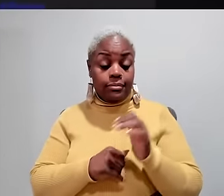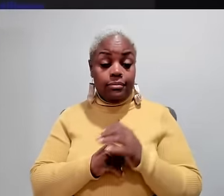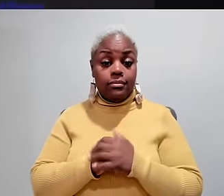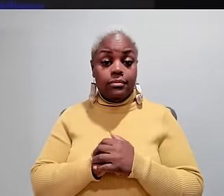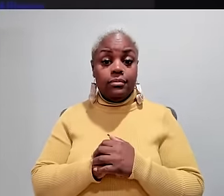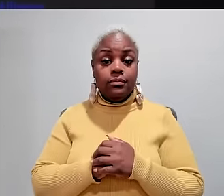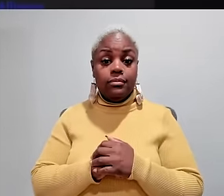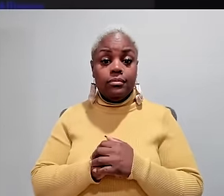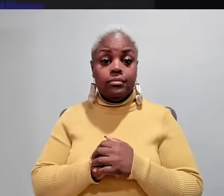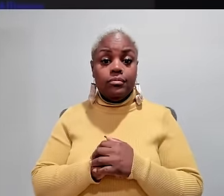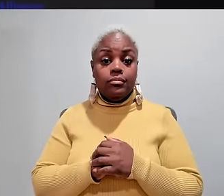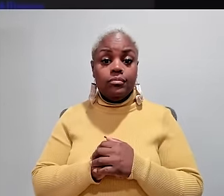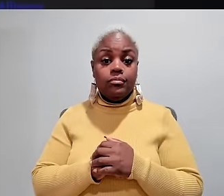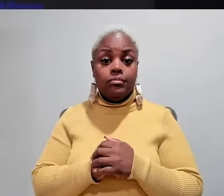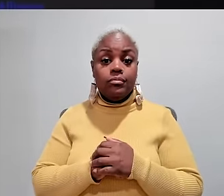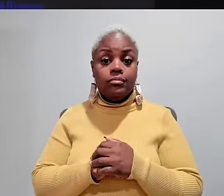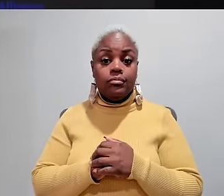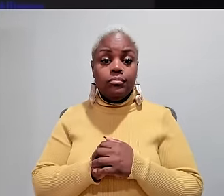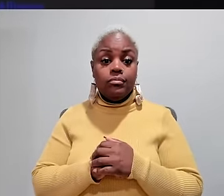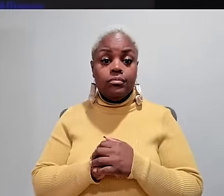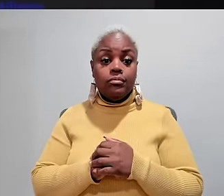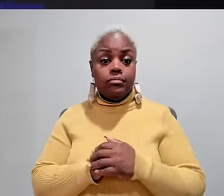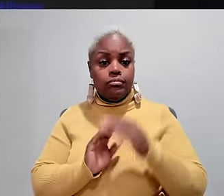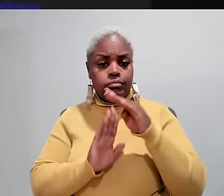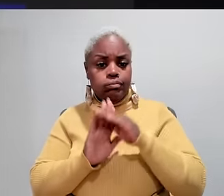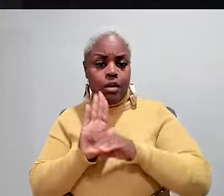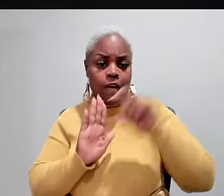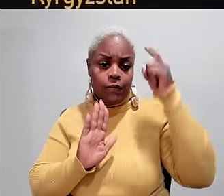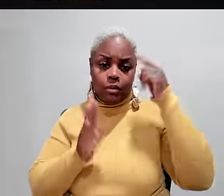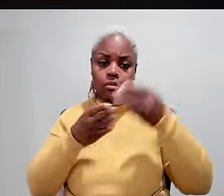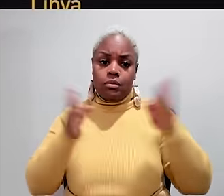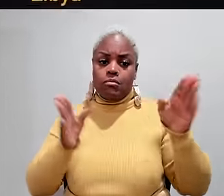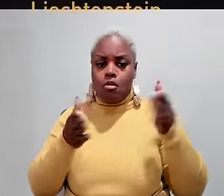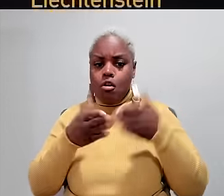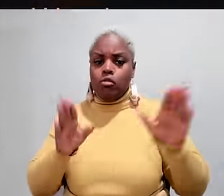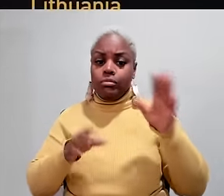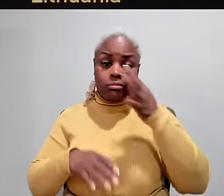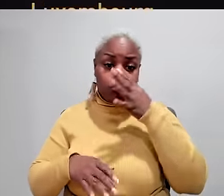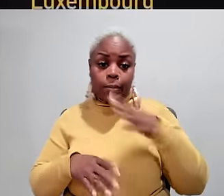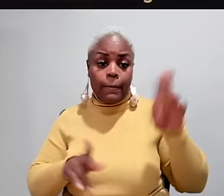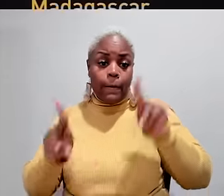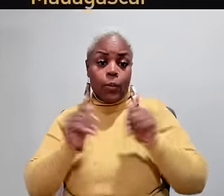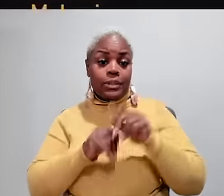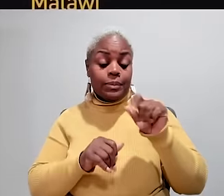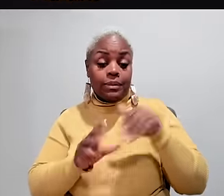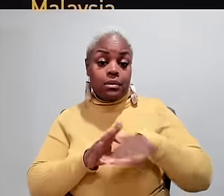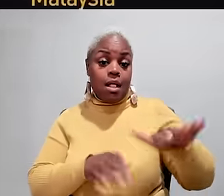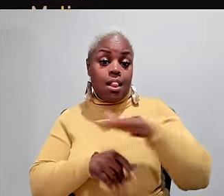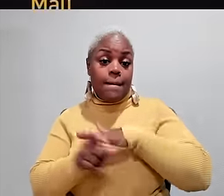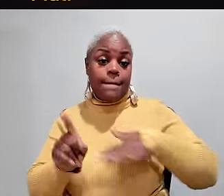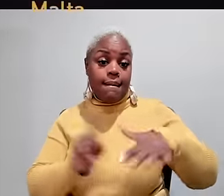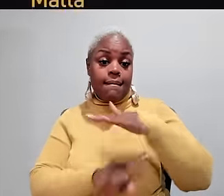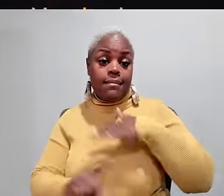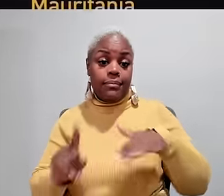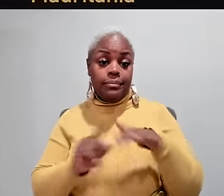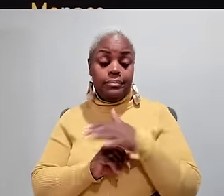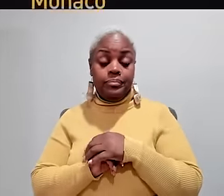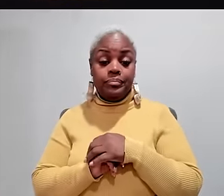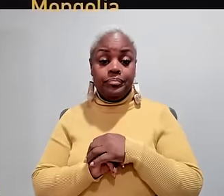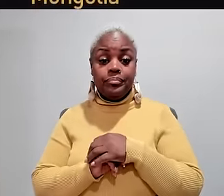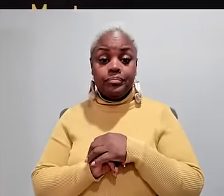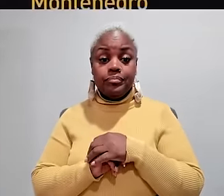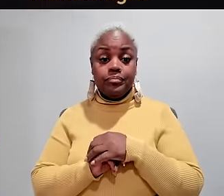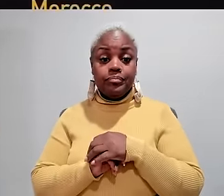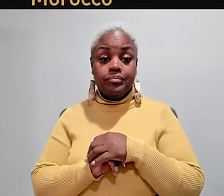University and the International Disability Alliance found governments worldwide largely ignored people with disabilities